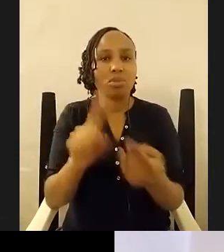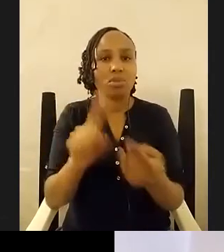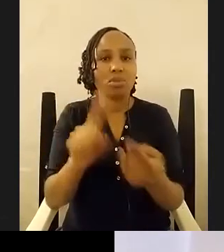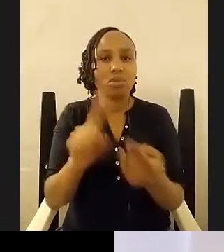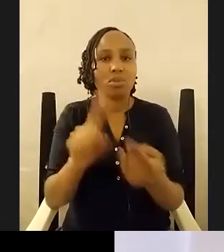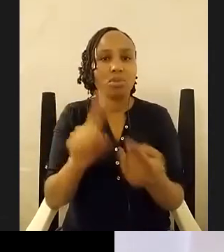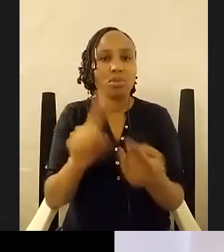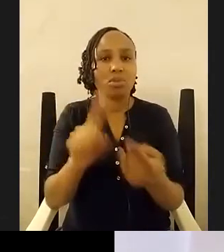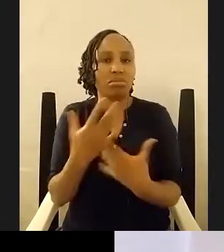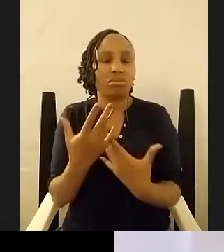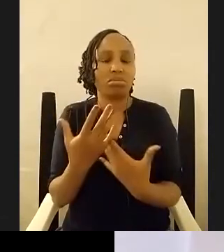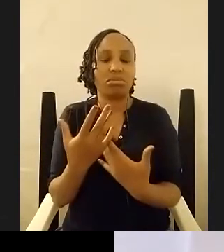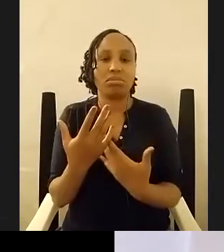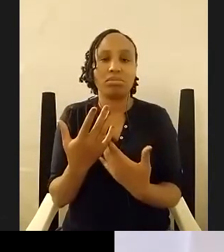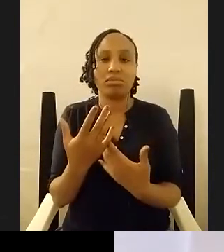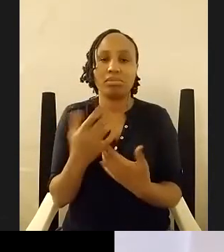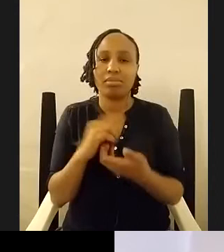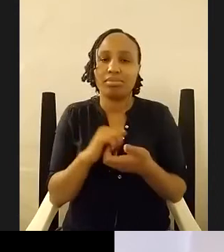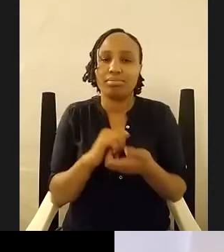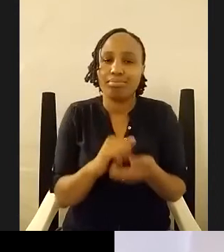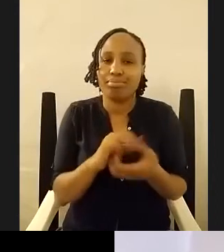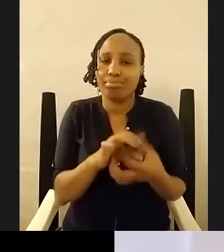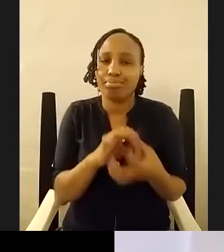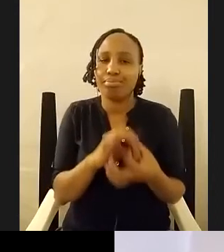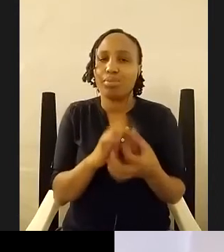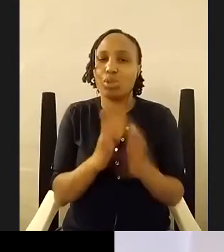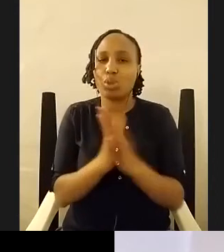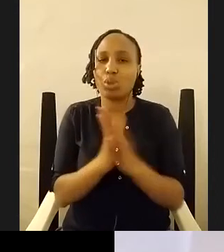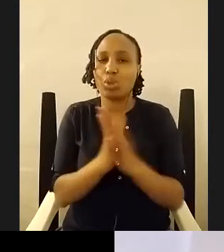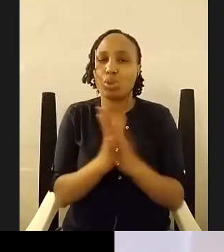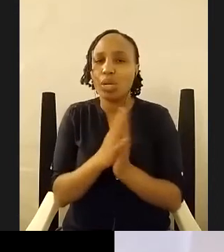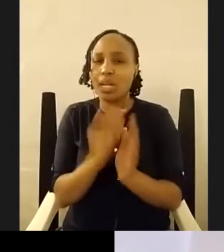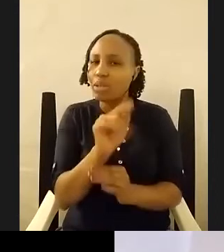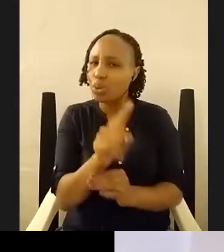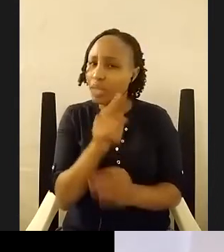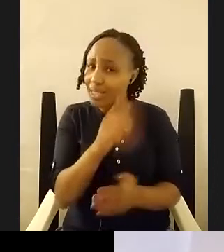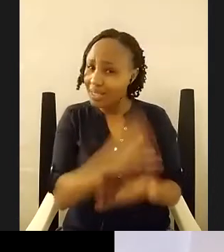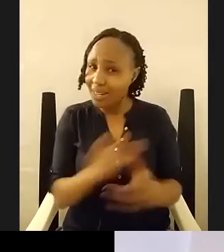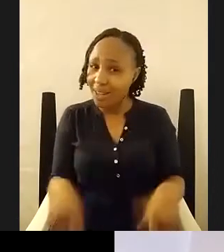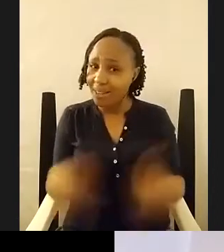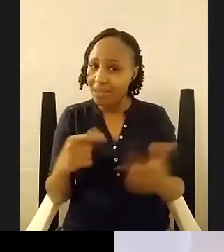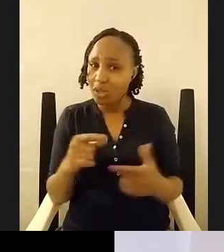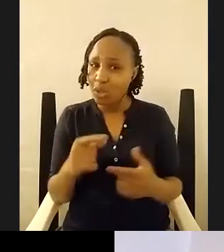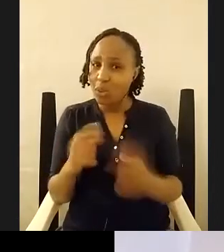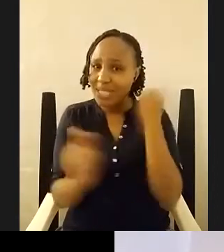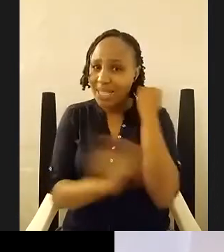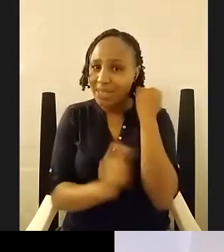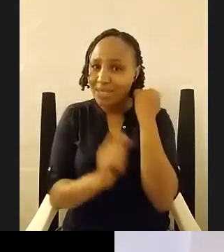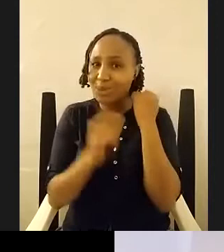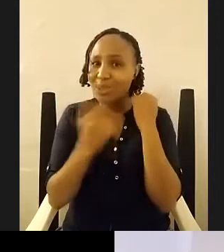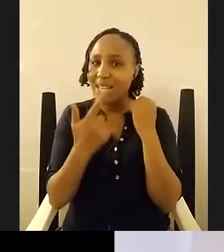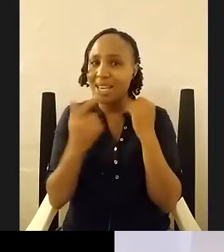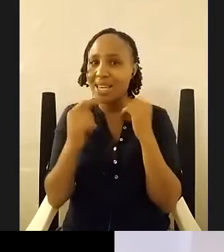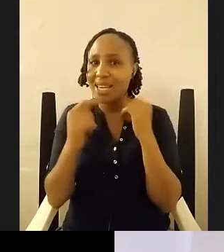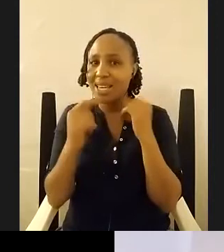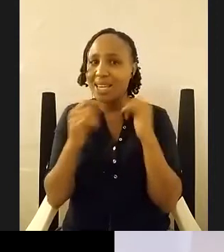details in the story and ask you is this real life and you're tempted to say yes but no because you know i'm curious